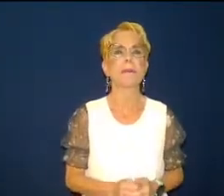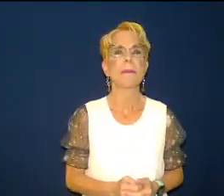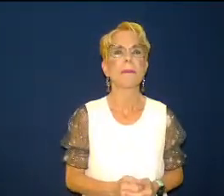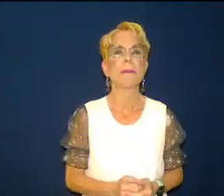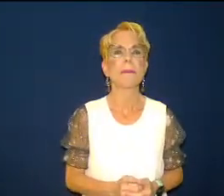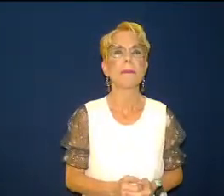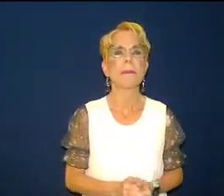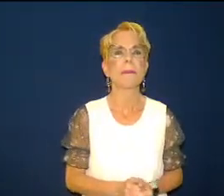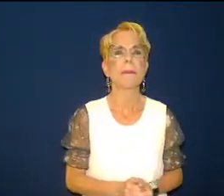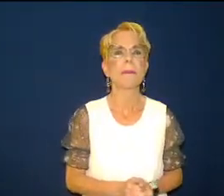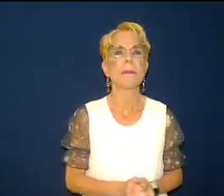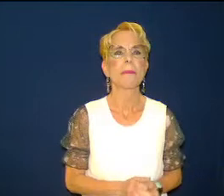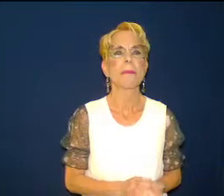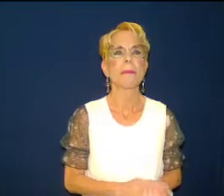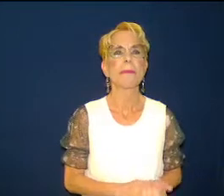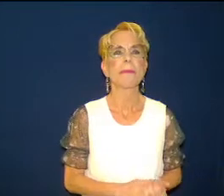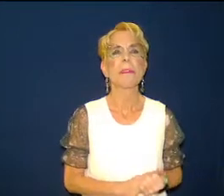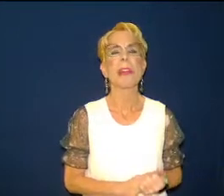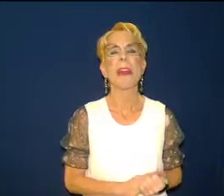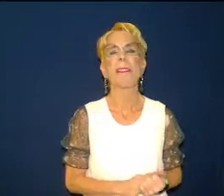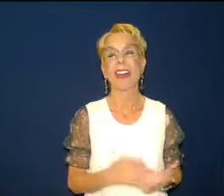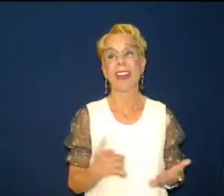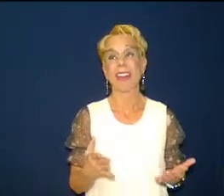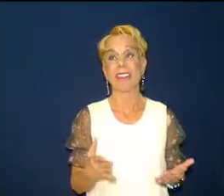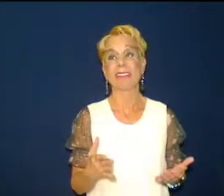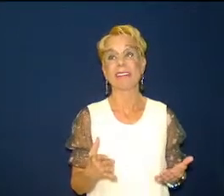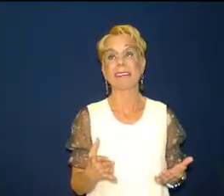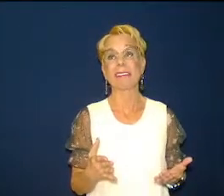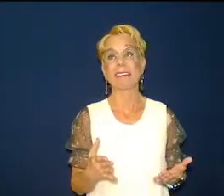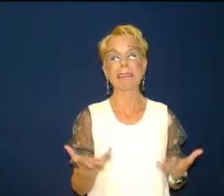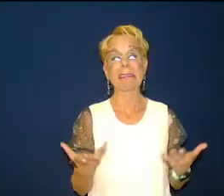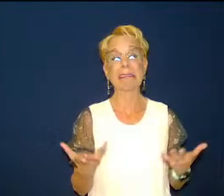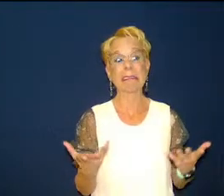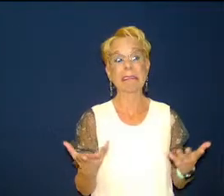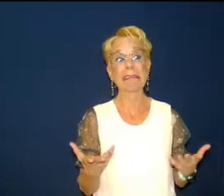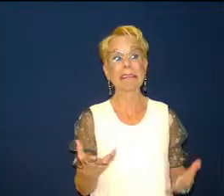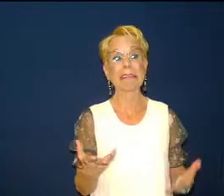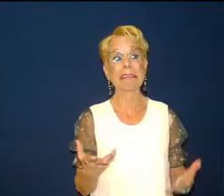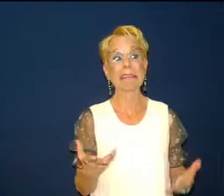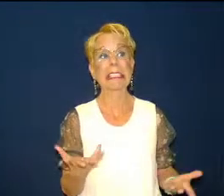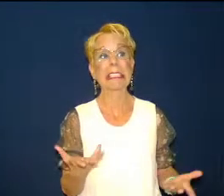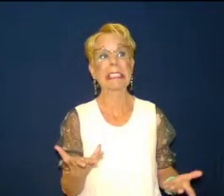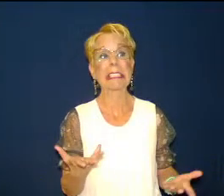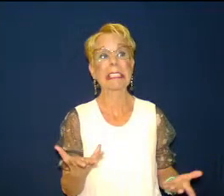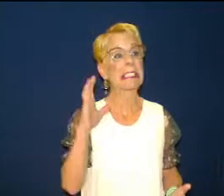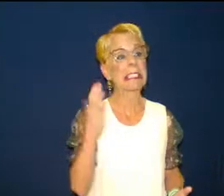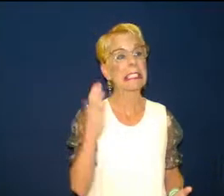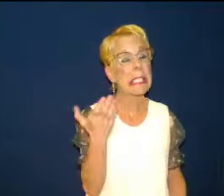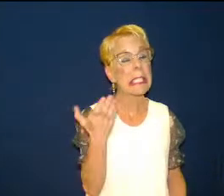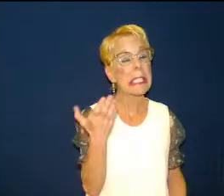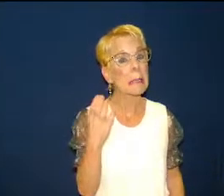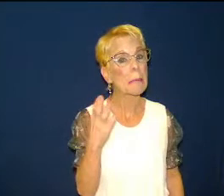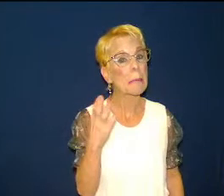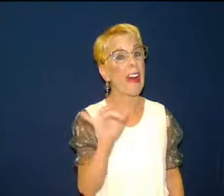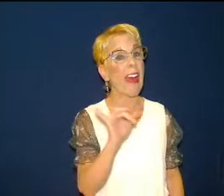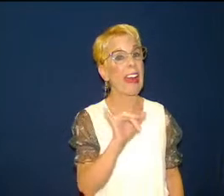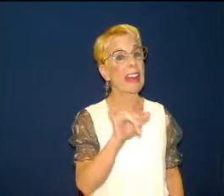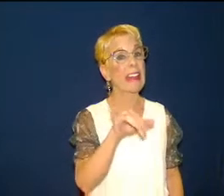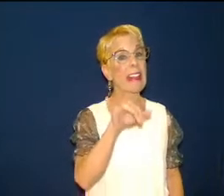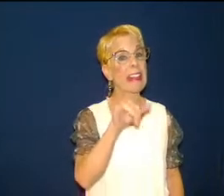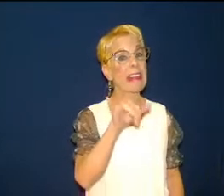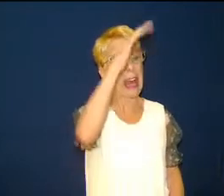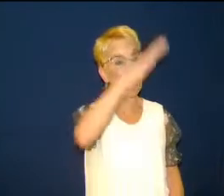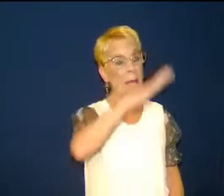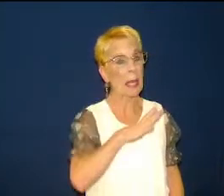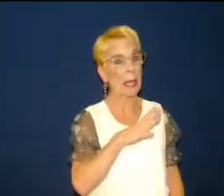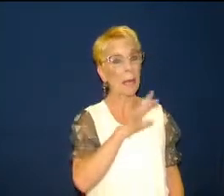alive throughout that entire time everything went on just like it should have you know what i love about that